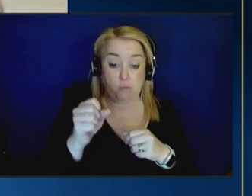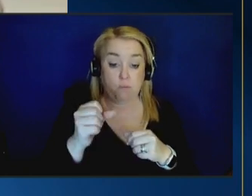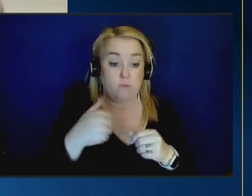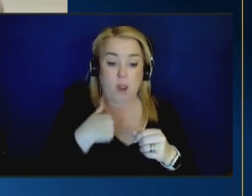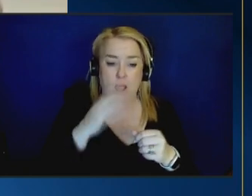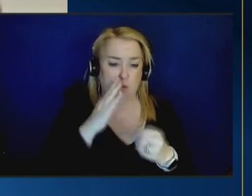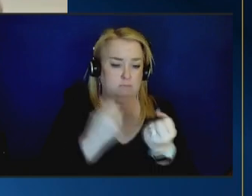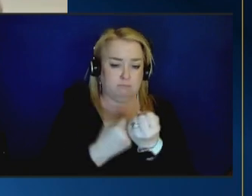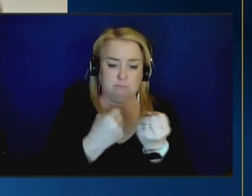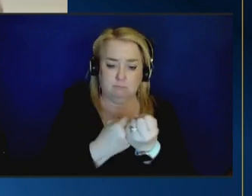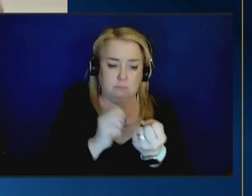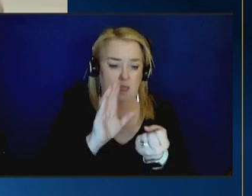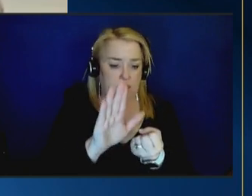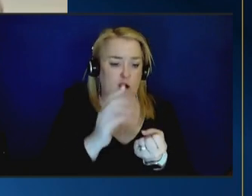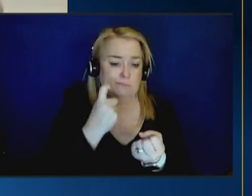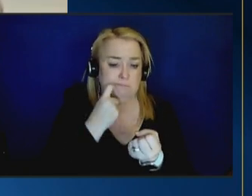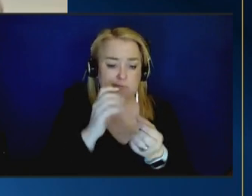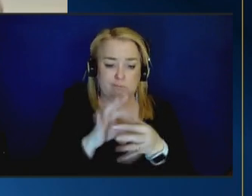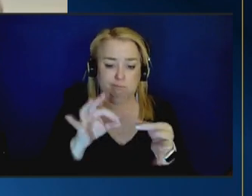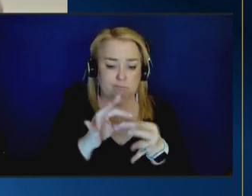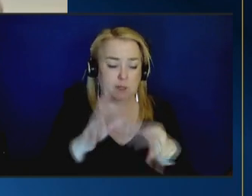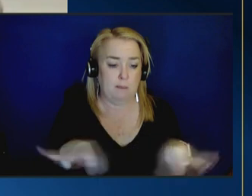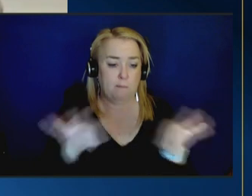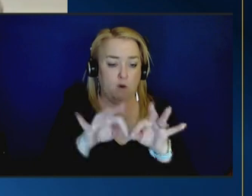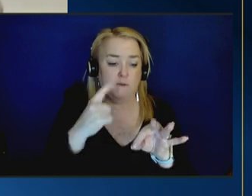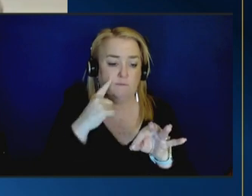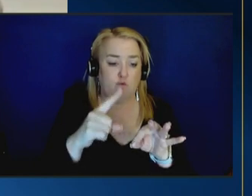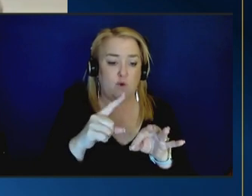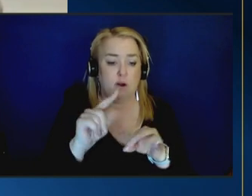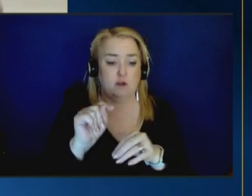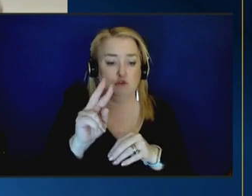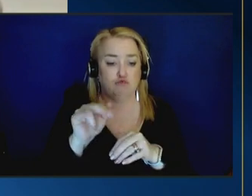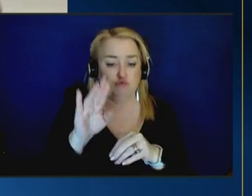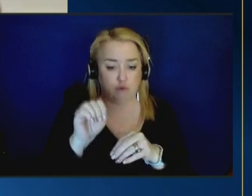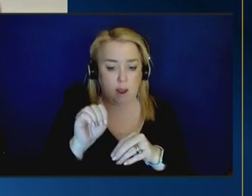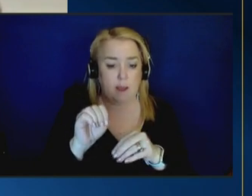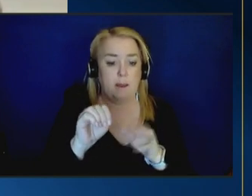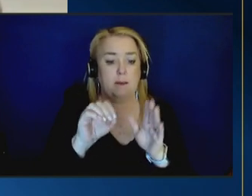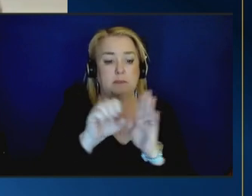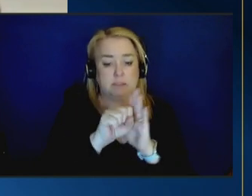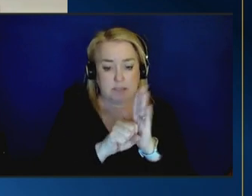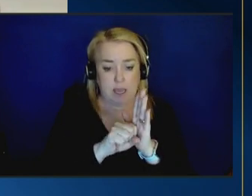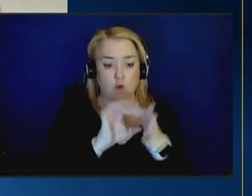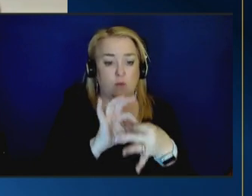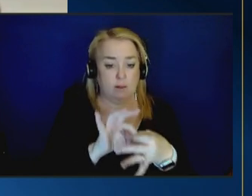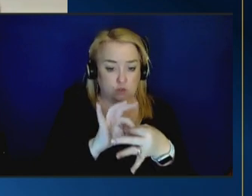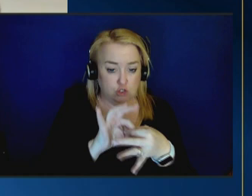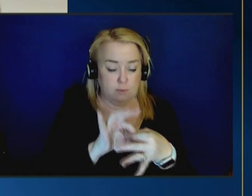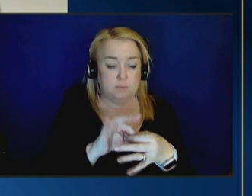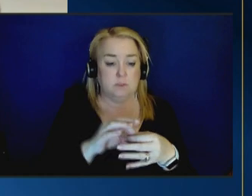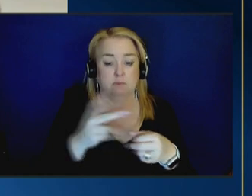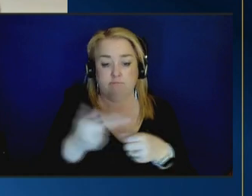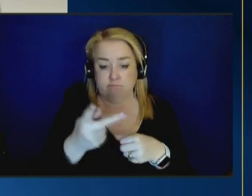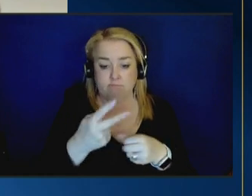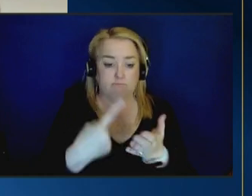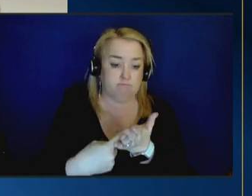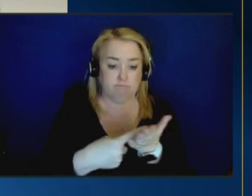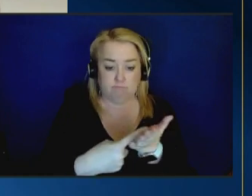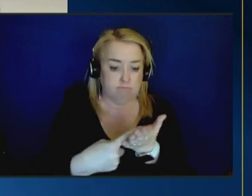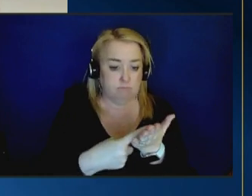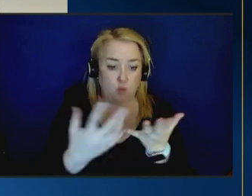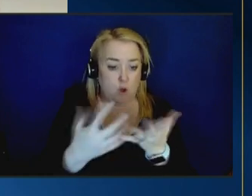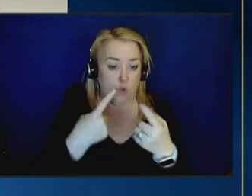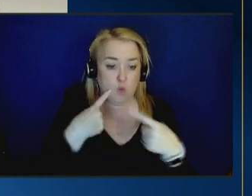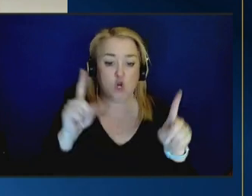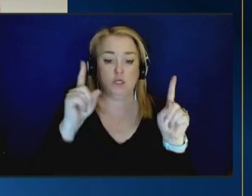remarks just made about the importance of tribal state relationships and the ability of tribes and states to talk together about what's going to work best